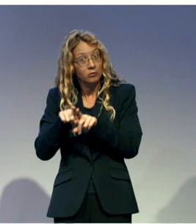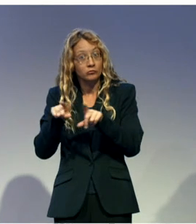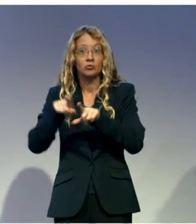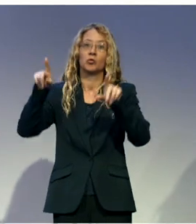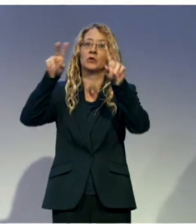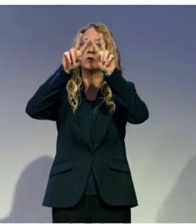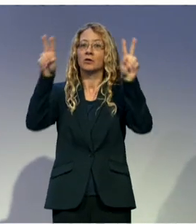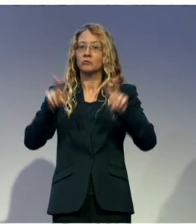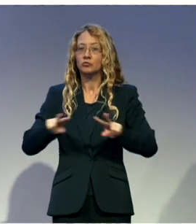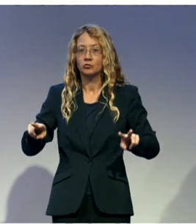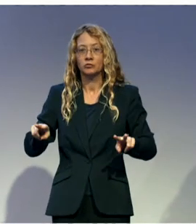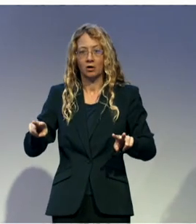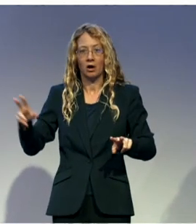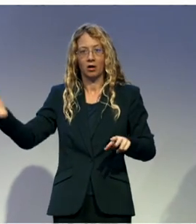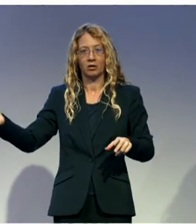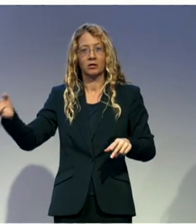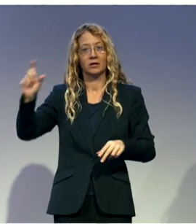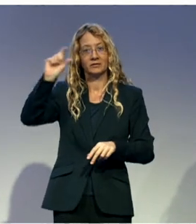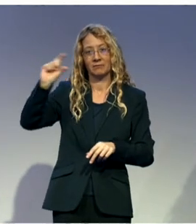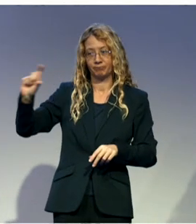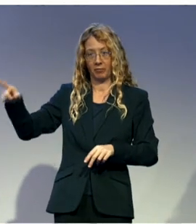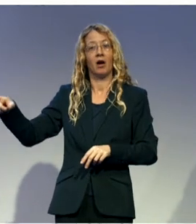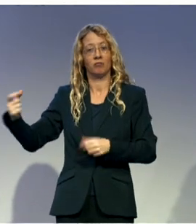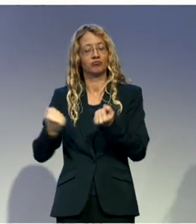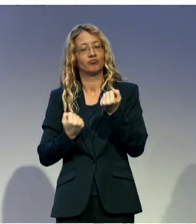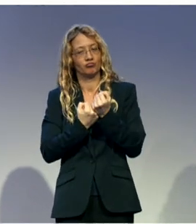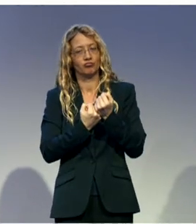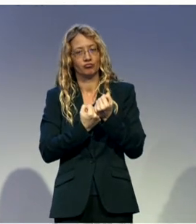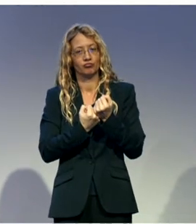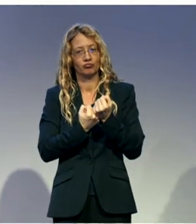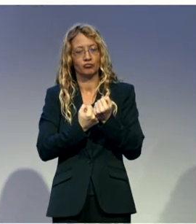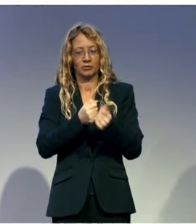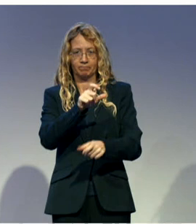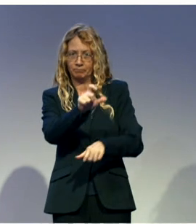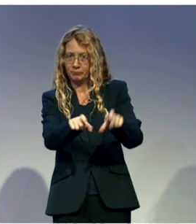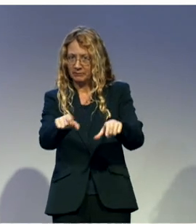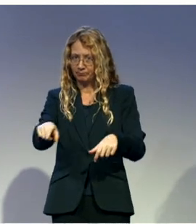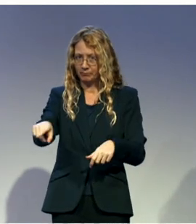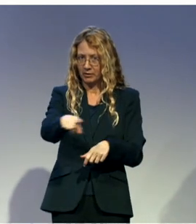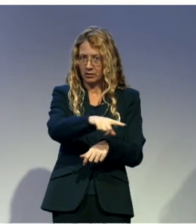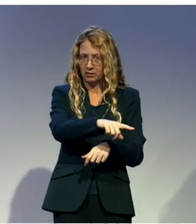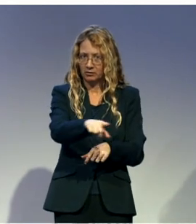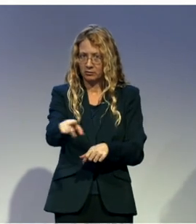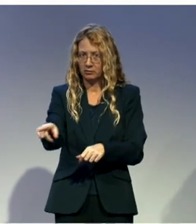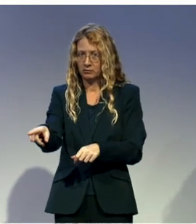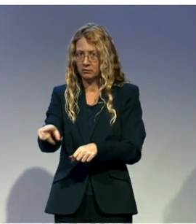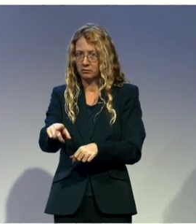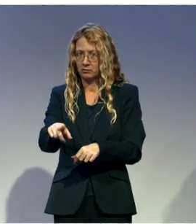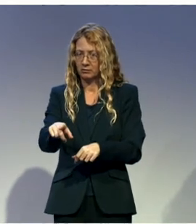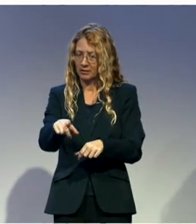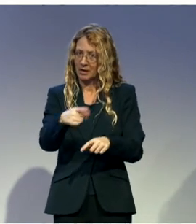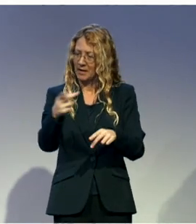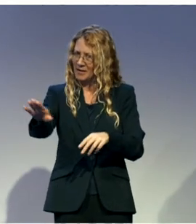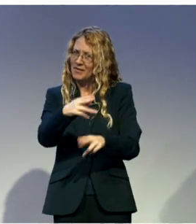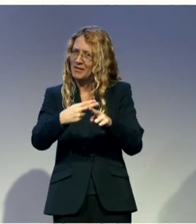ensure that the people with disabilities are accommodated within the voting list, as well as they are being